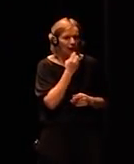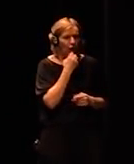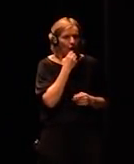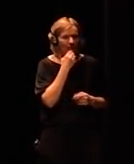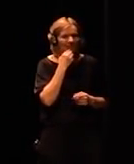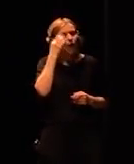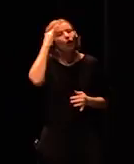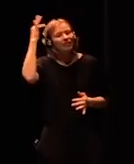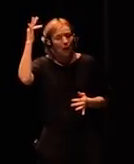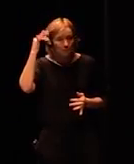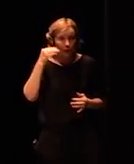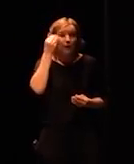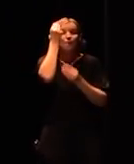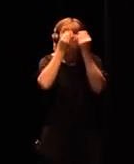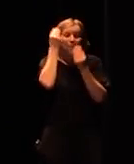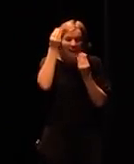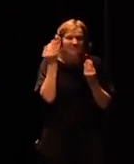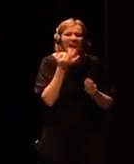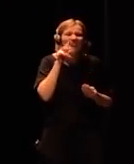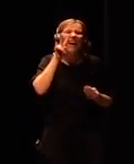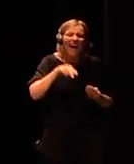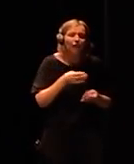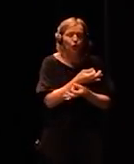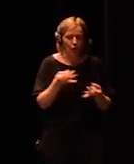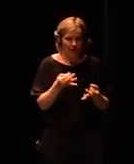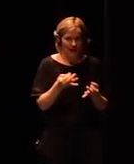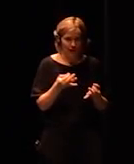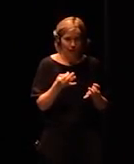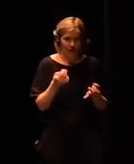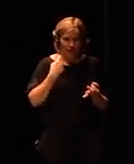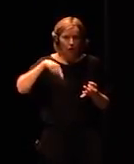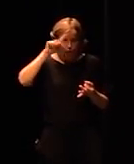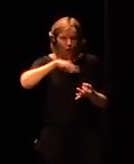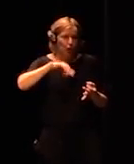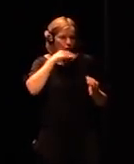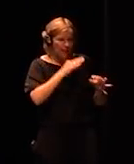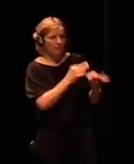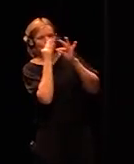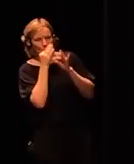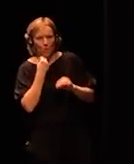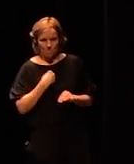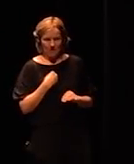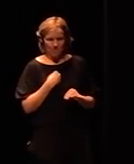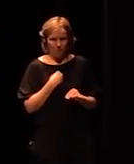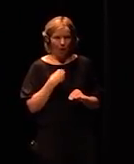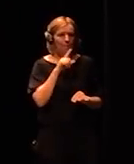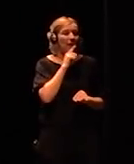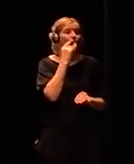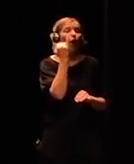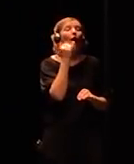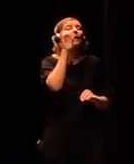need people who do nothing else no CEOs not really politicians a council of the wise